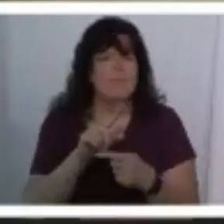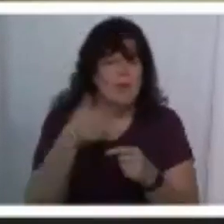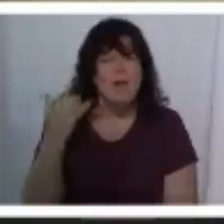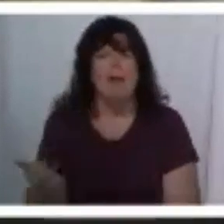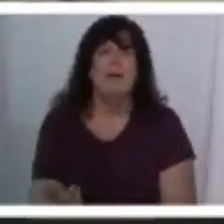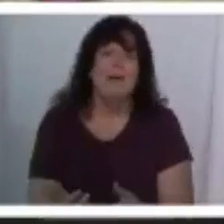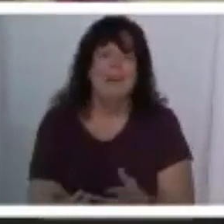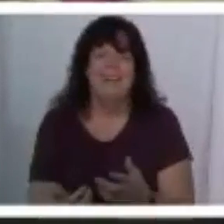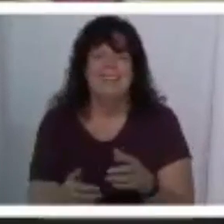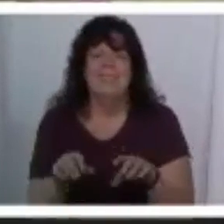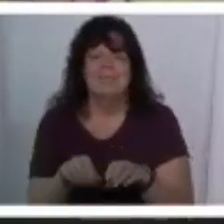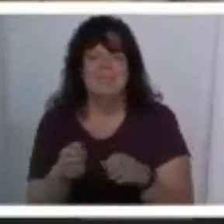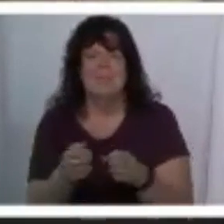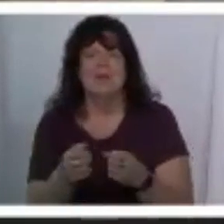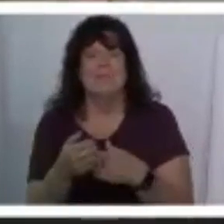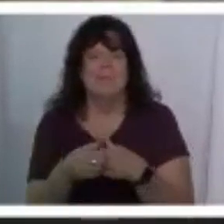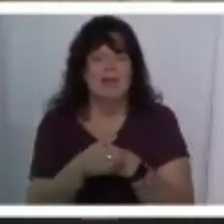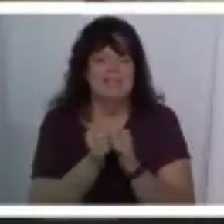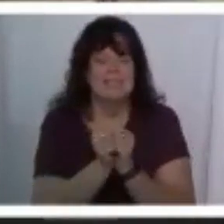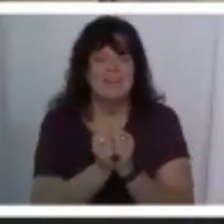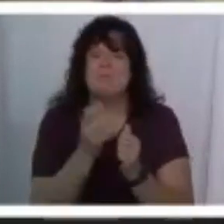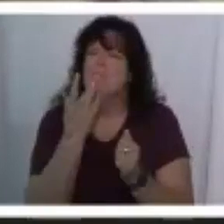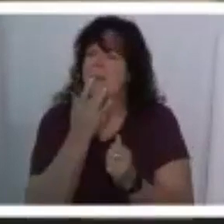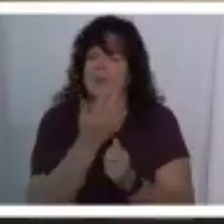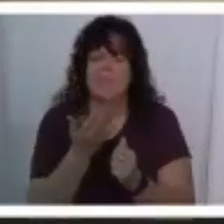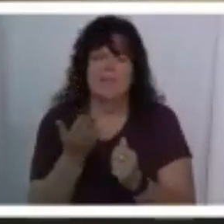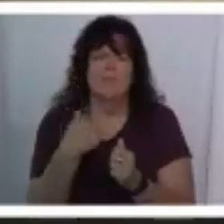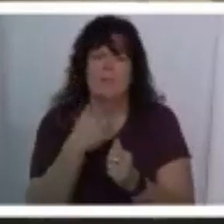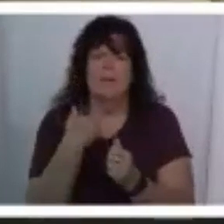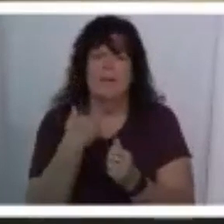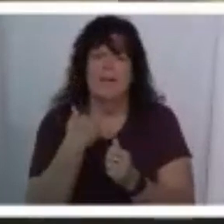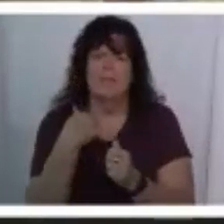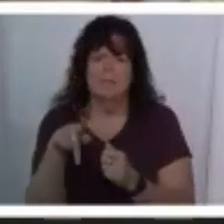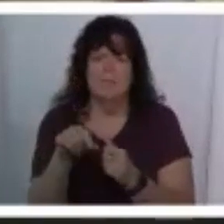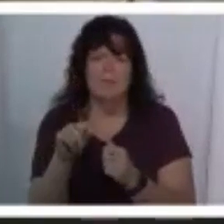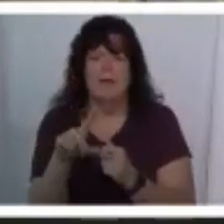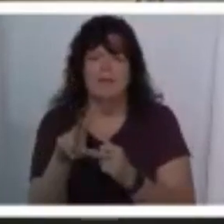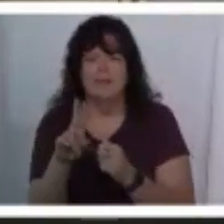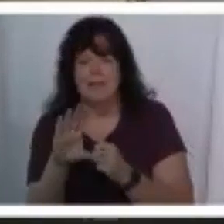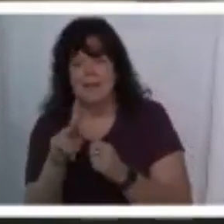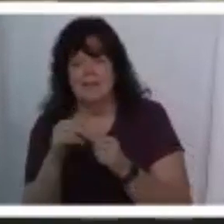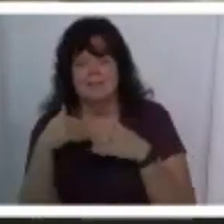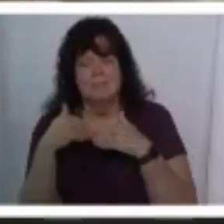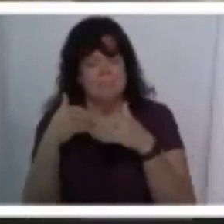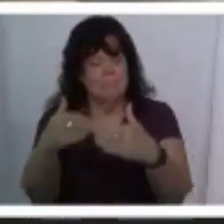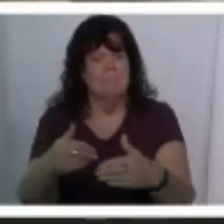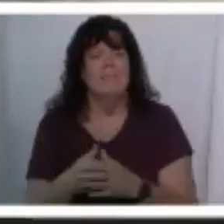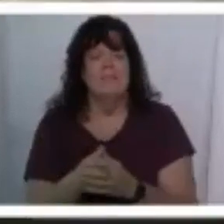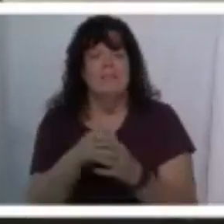you know break bread together this is my very favorite thing we're gonna have potlucks regularly moving forward because